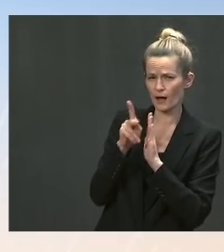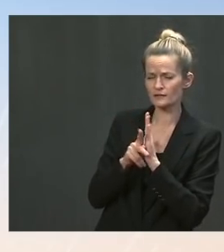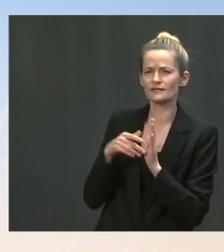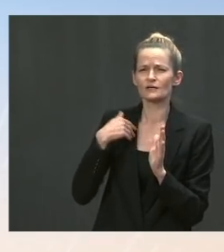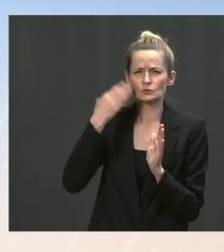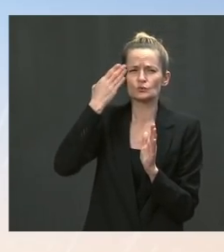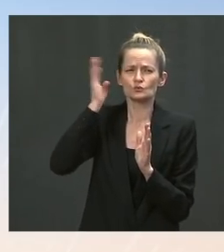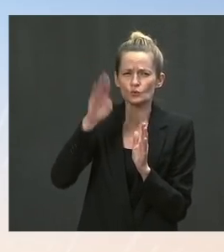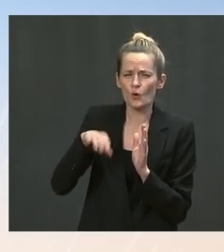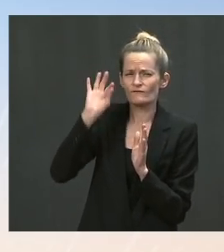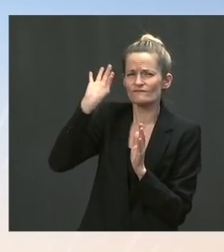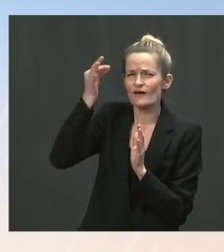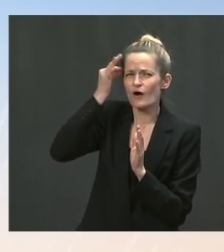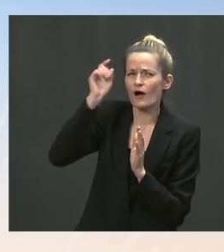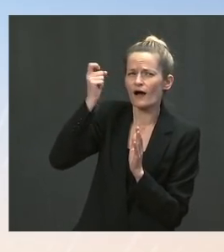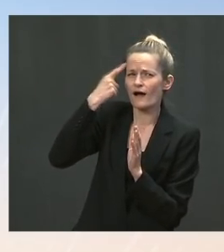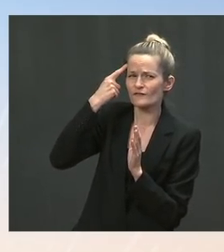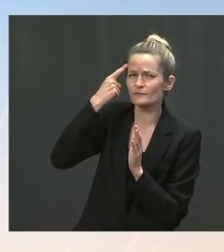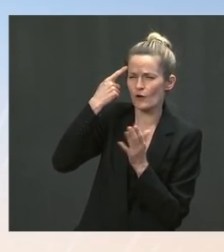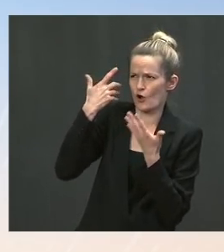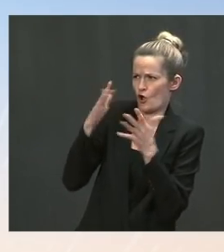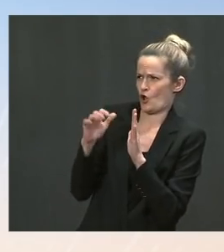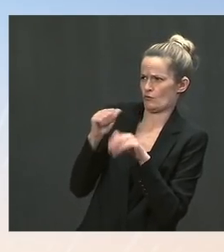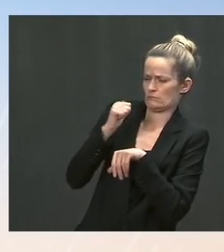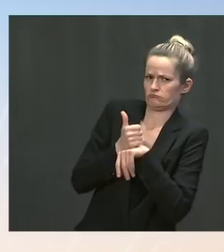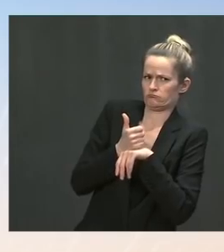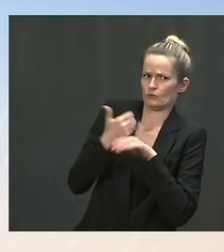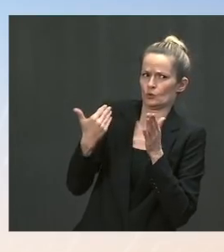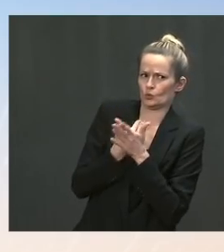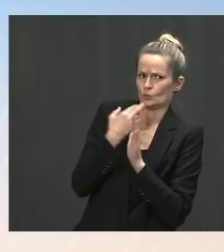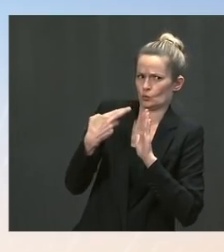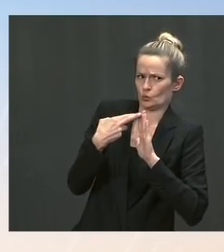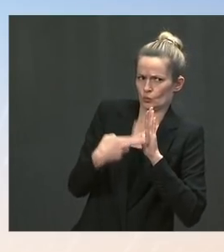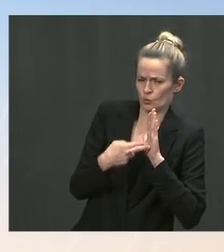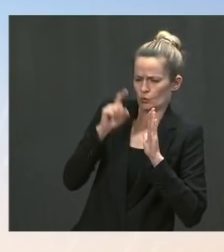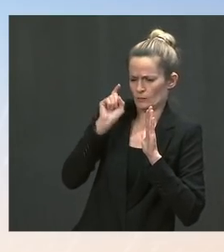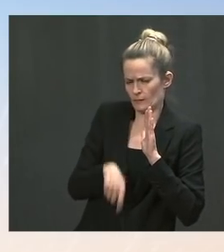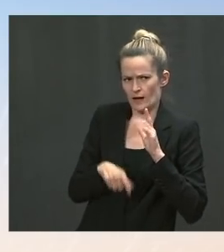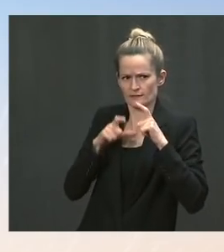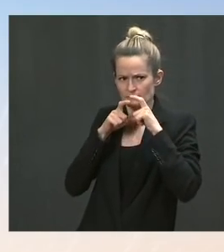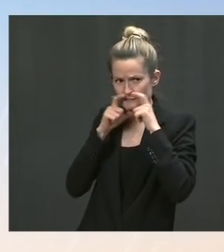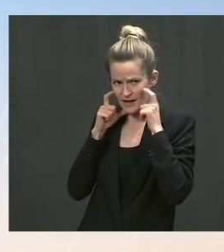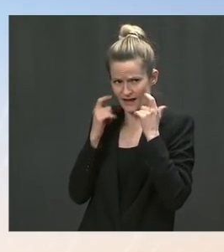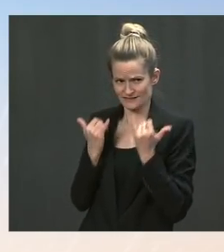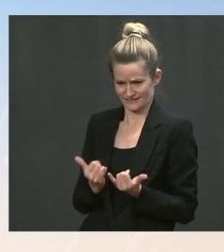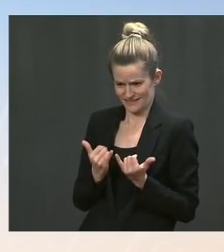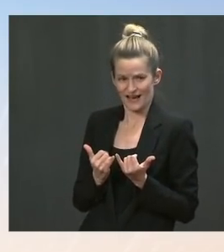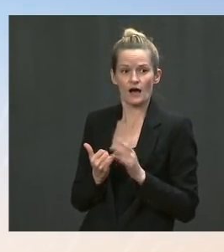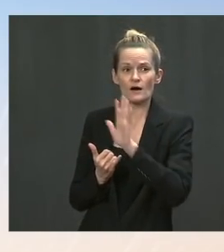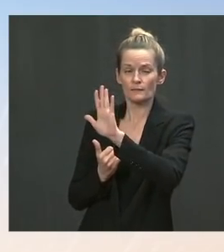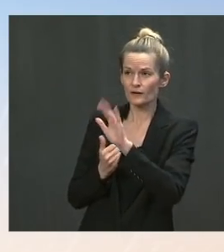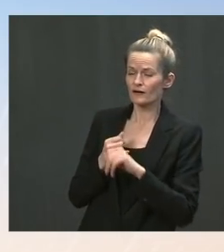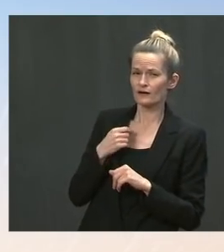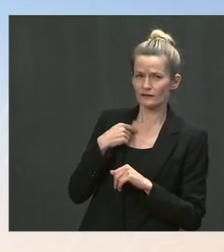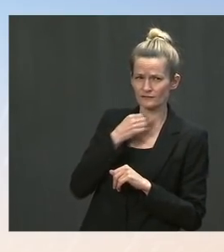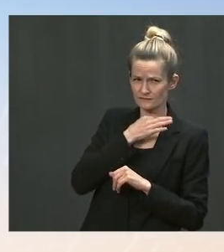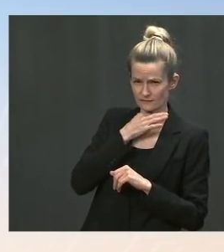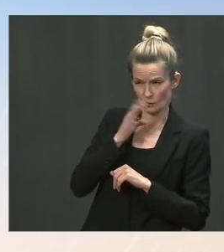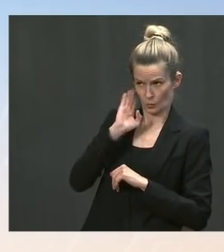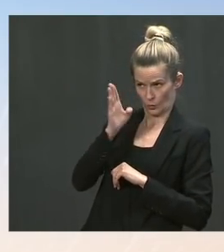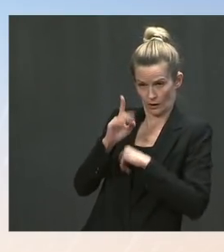a potential criminal or civil penalty. But, you know, is the White House looking at requiring vaccinations for